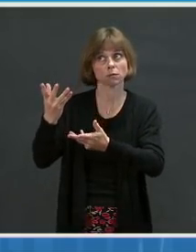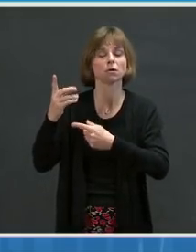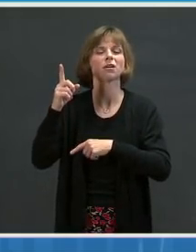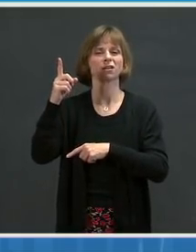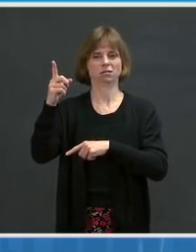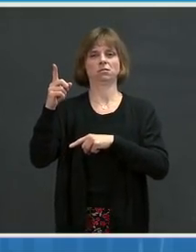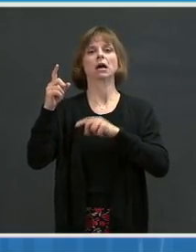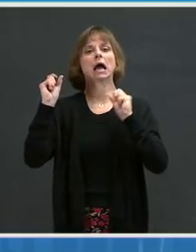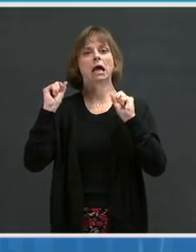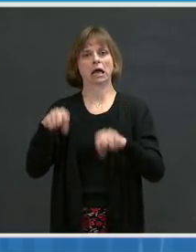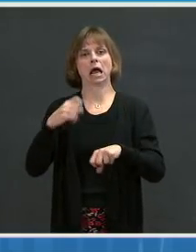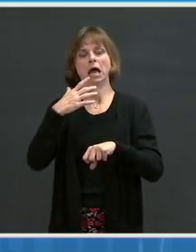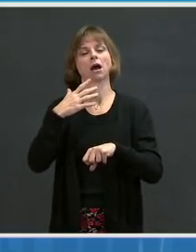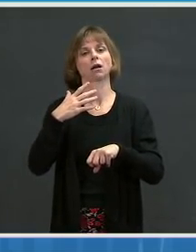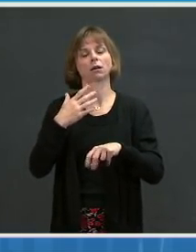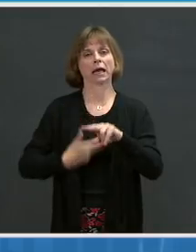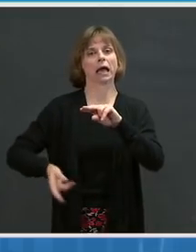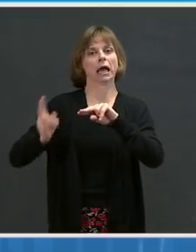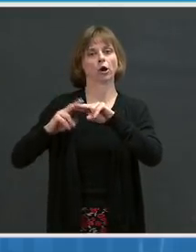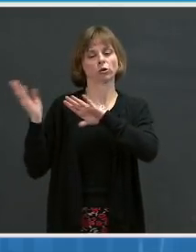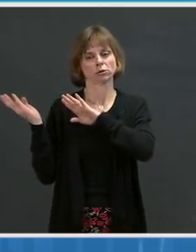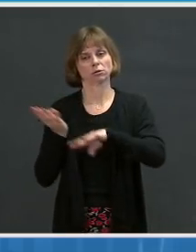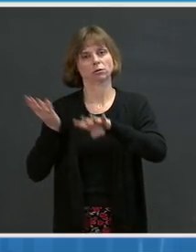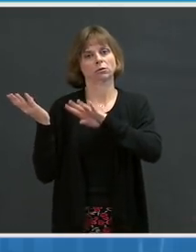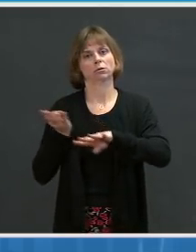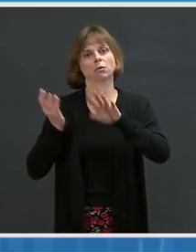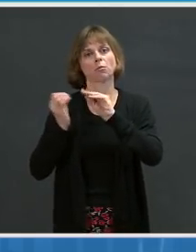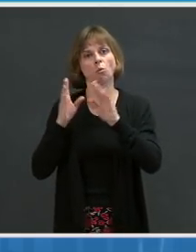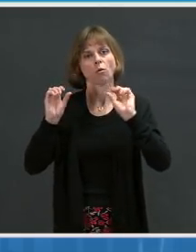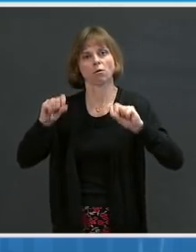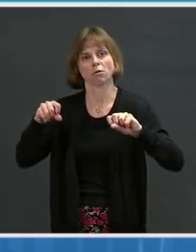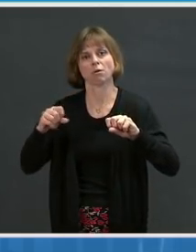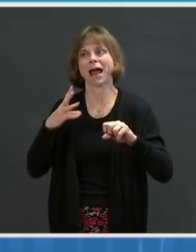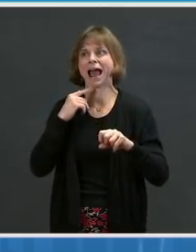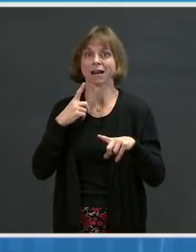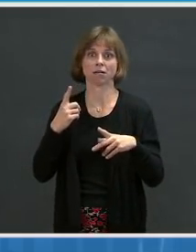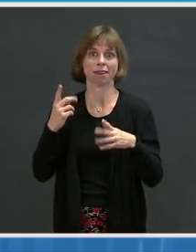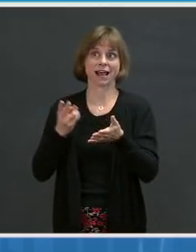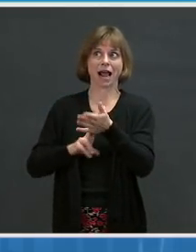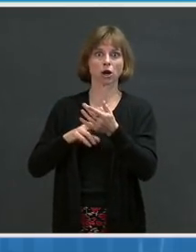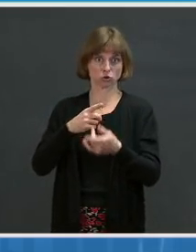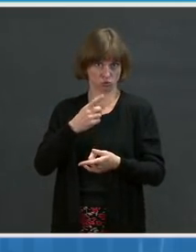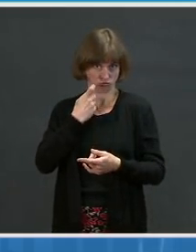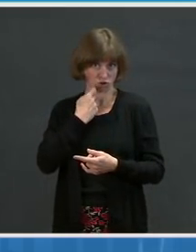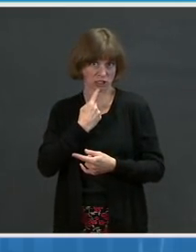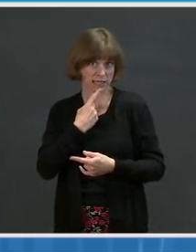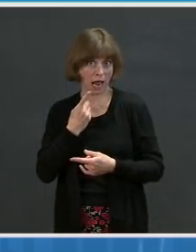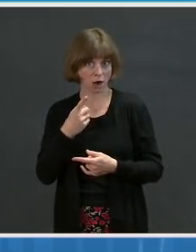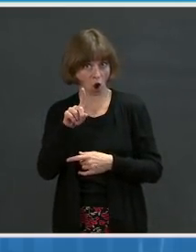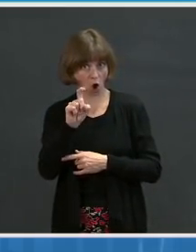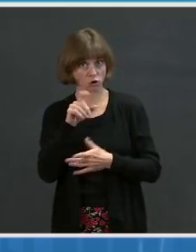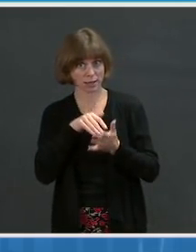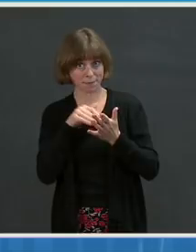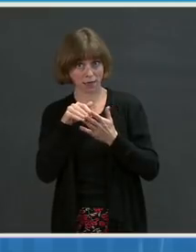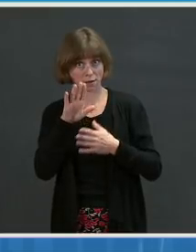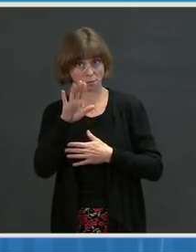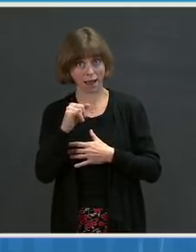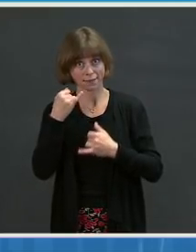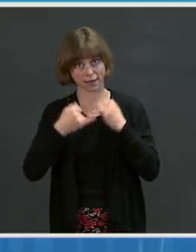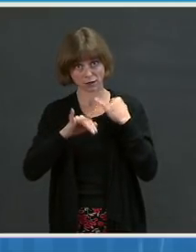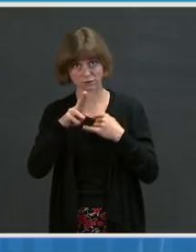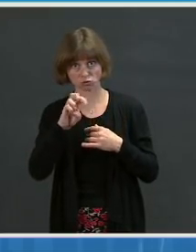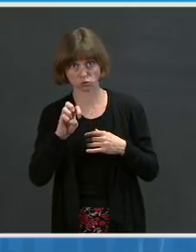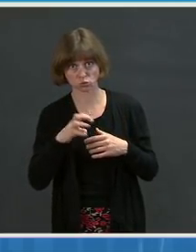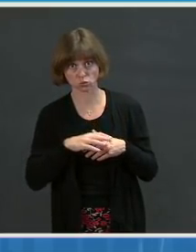capacity and accelerate. The contract is, as you stated, is to deliver 100 million by the end of June.